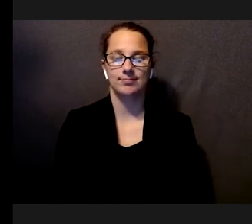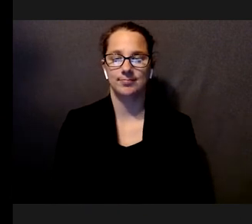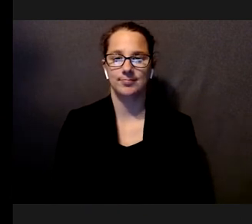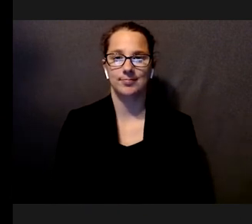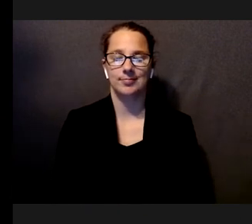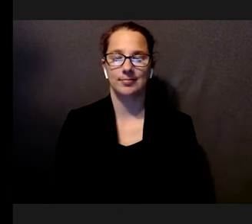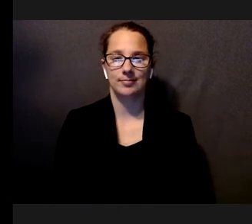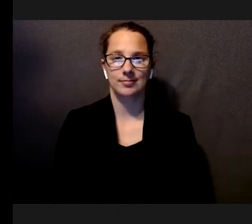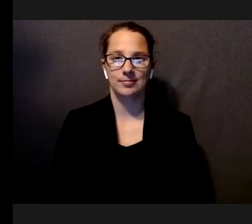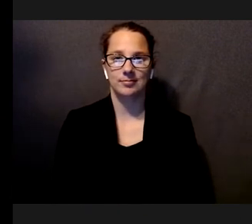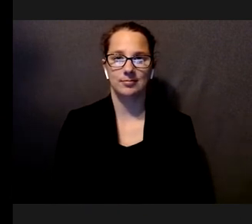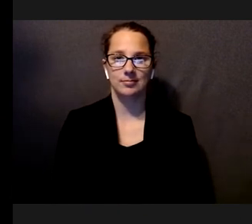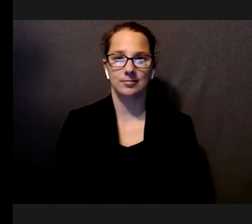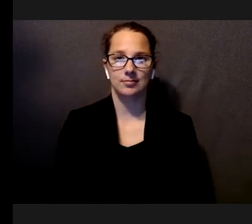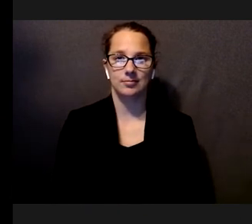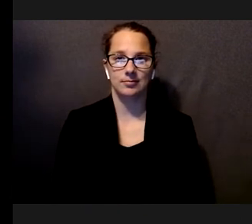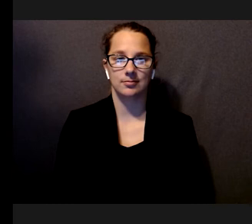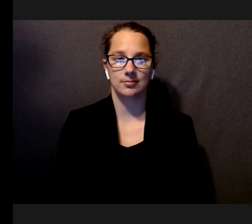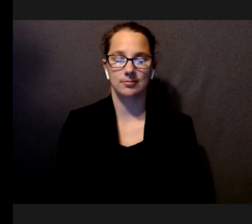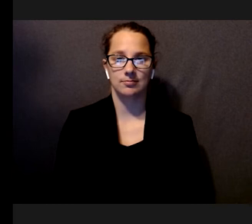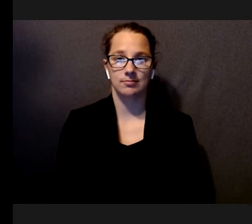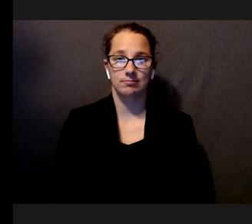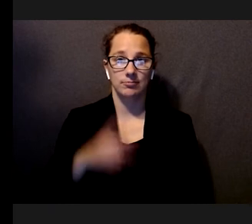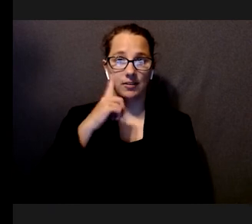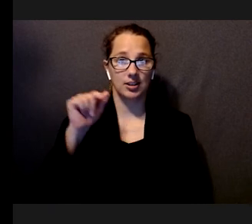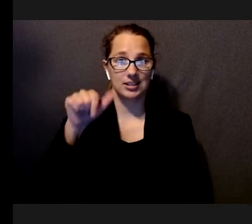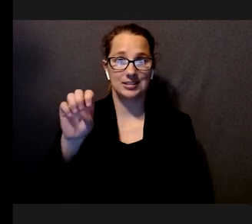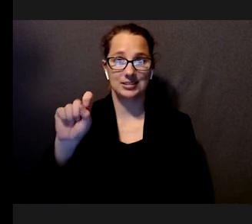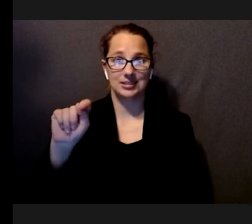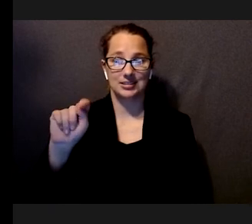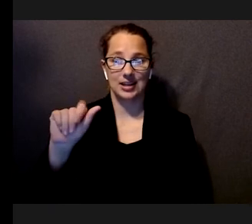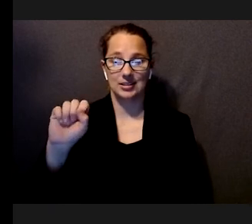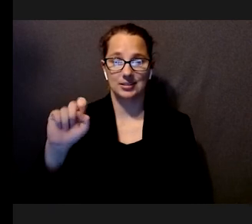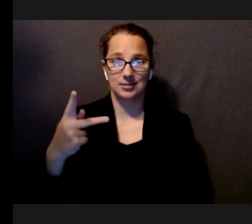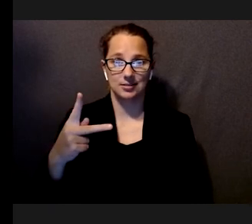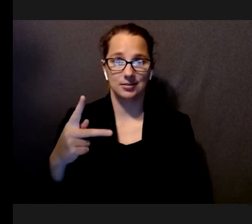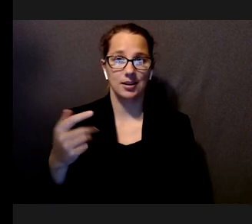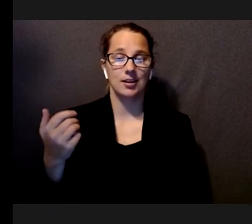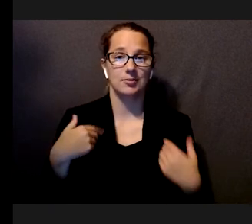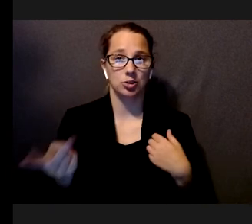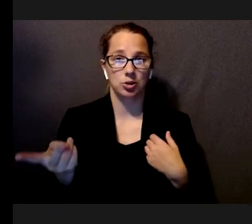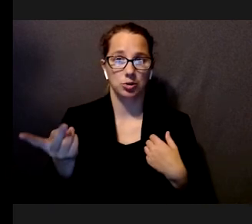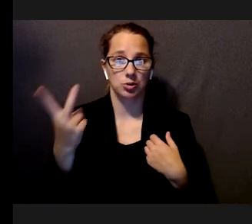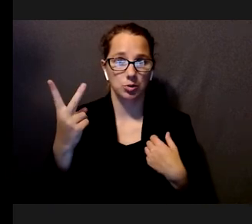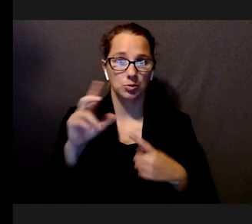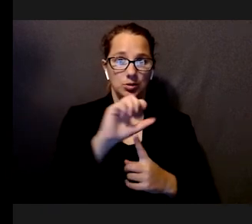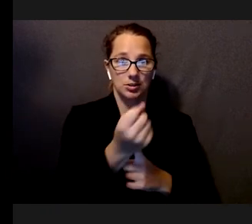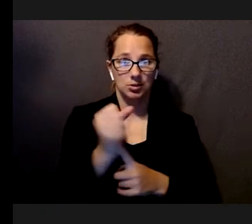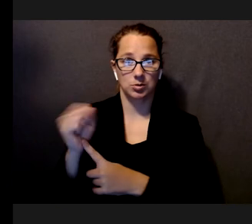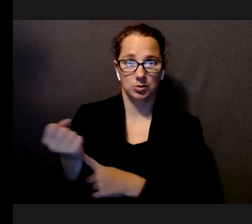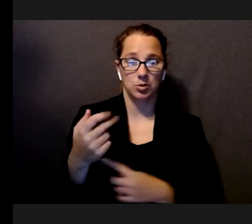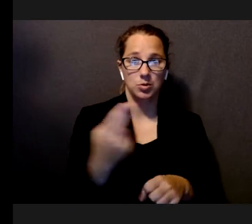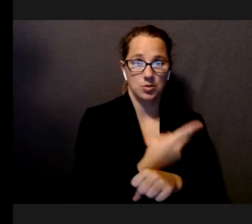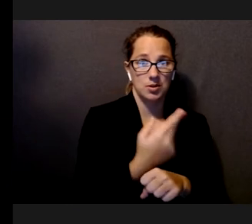So, when performing the product search task, had participants do this in two conditions, using their preferred cues